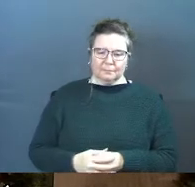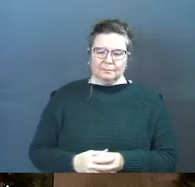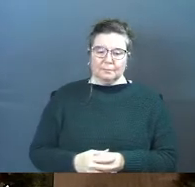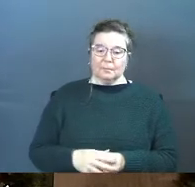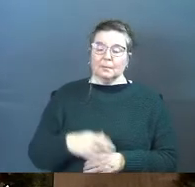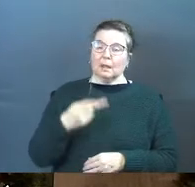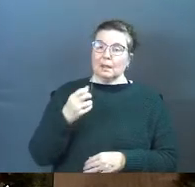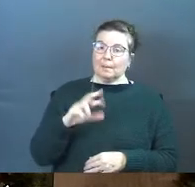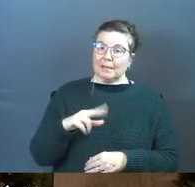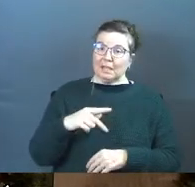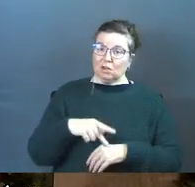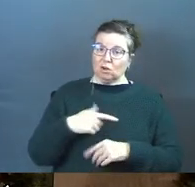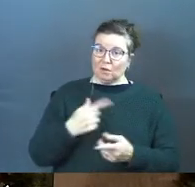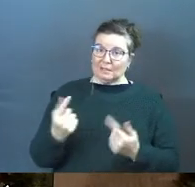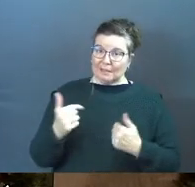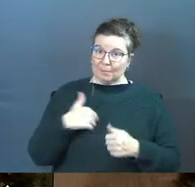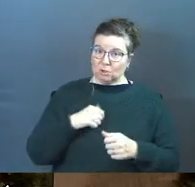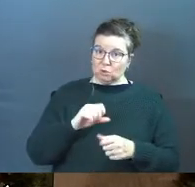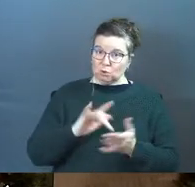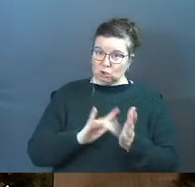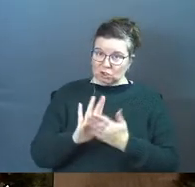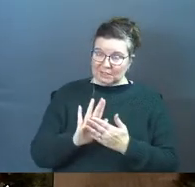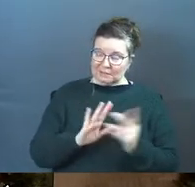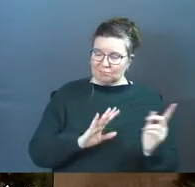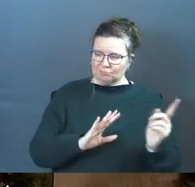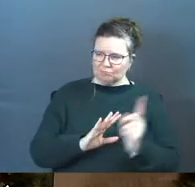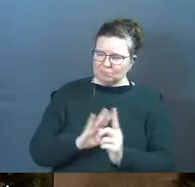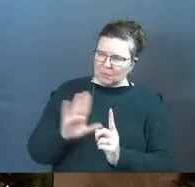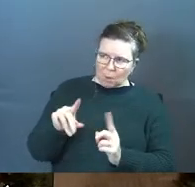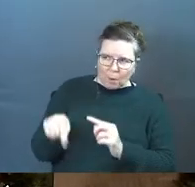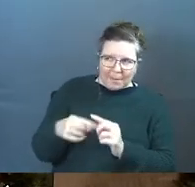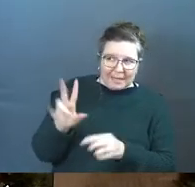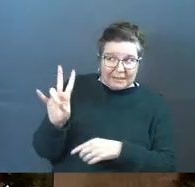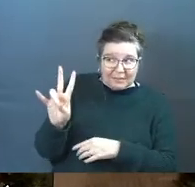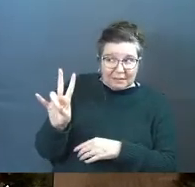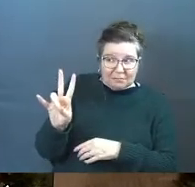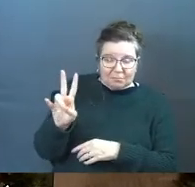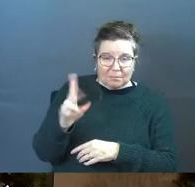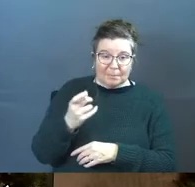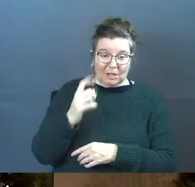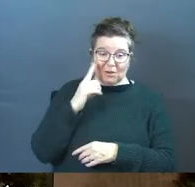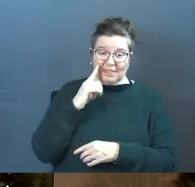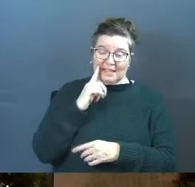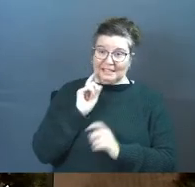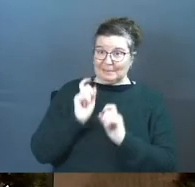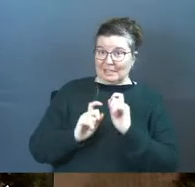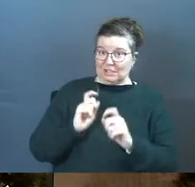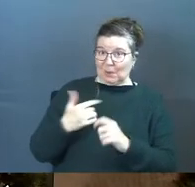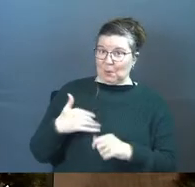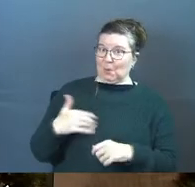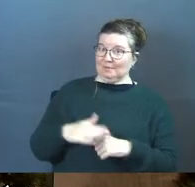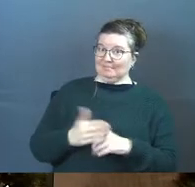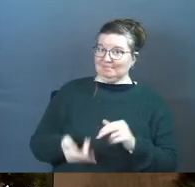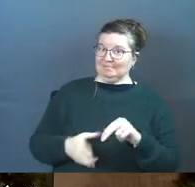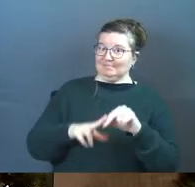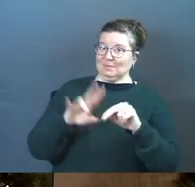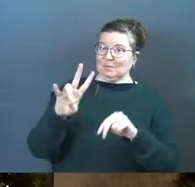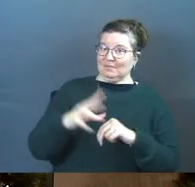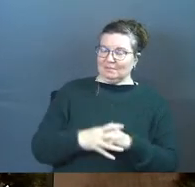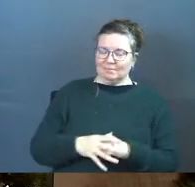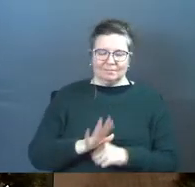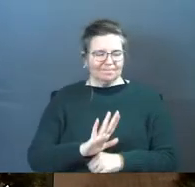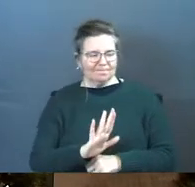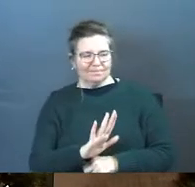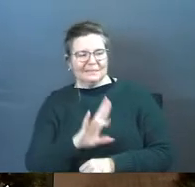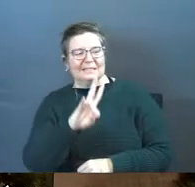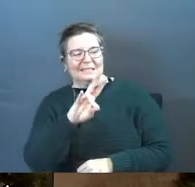So Peter is coming to Jesus and saying, how about seven? Peter thinks he's being generous. Jesus is like,